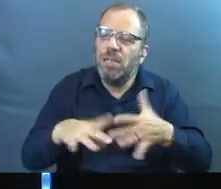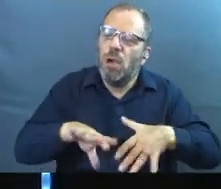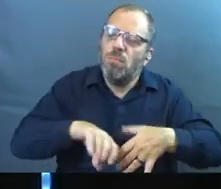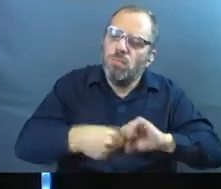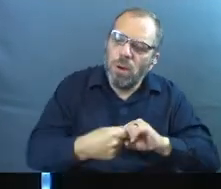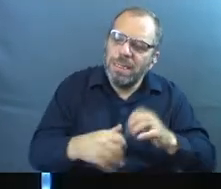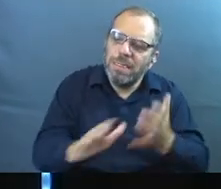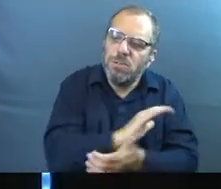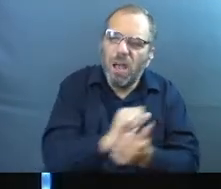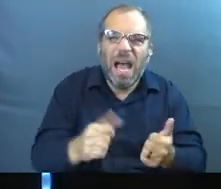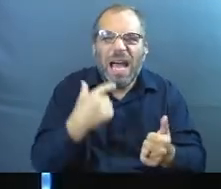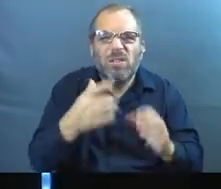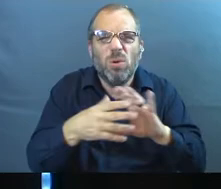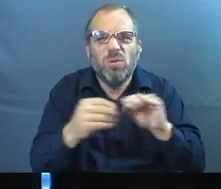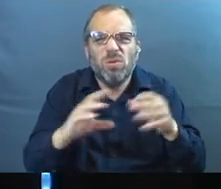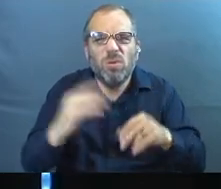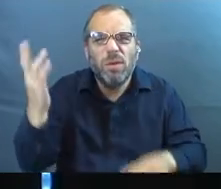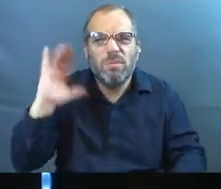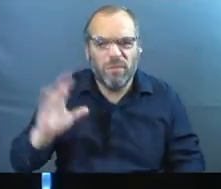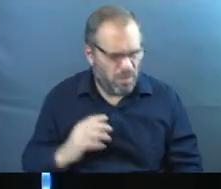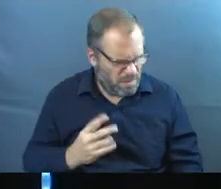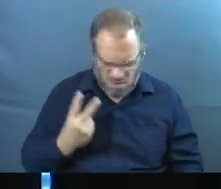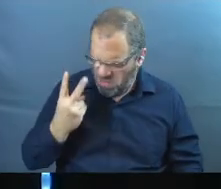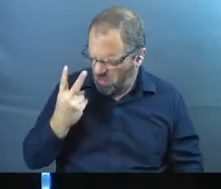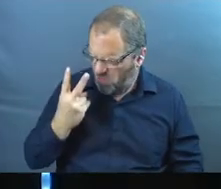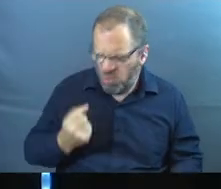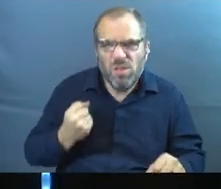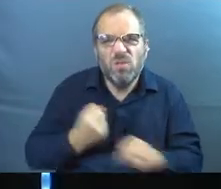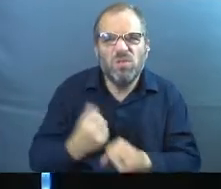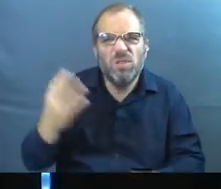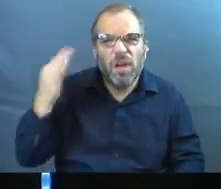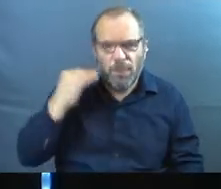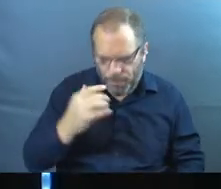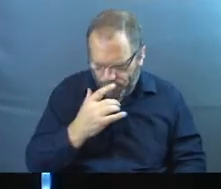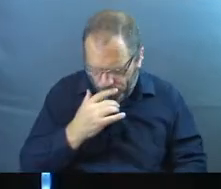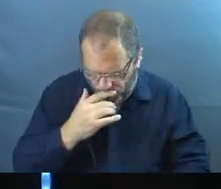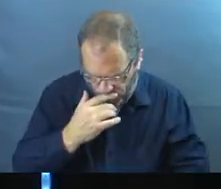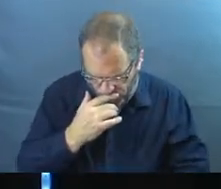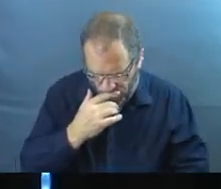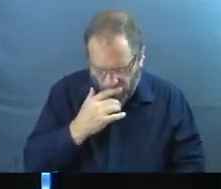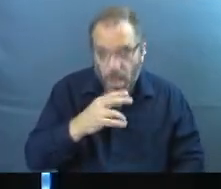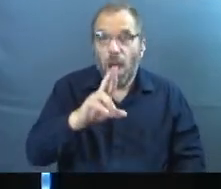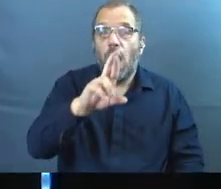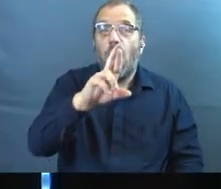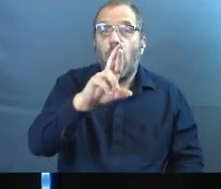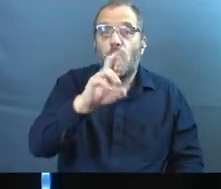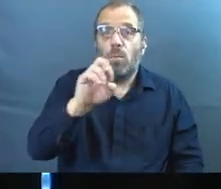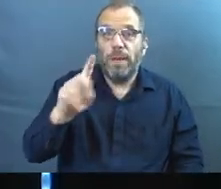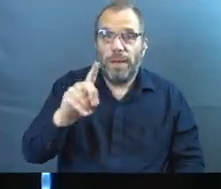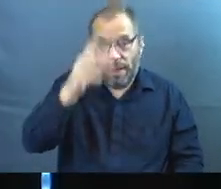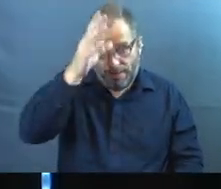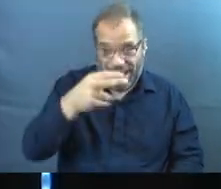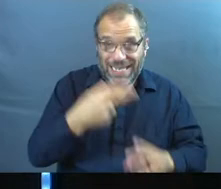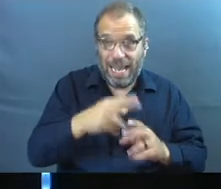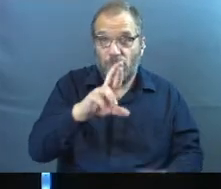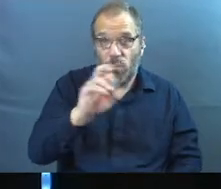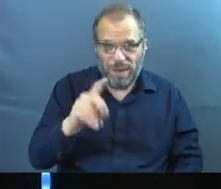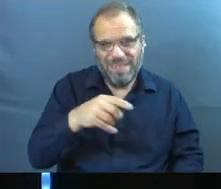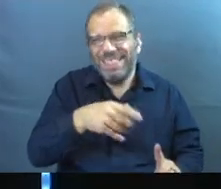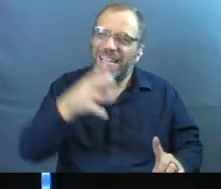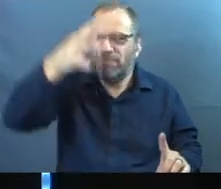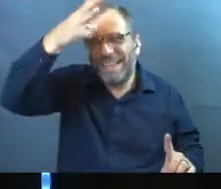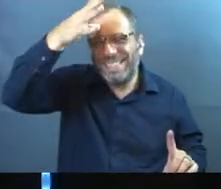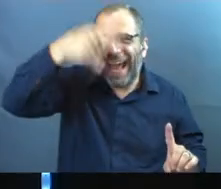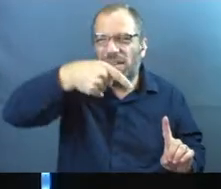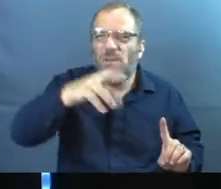brokenness. I think I've shared this story before a couple years ago, but Reed, I've mentioned a man named Reed. He's basically my dad. He's